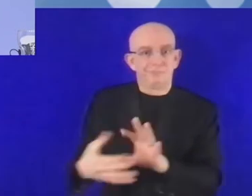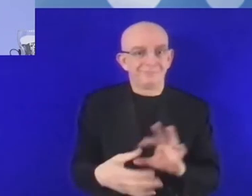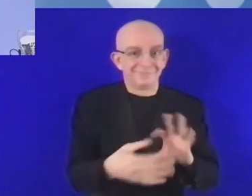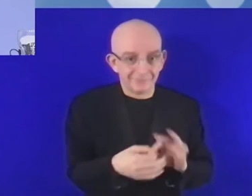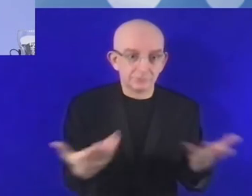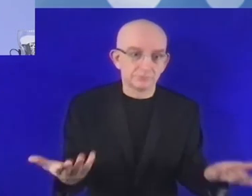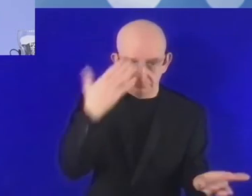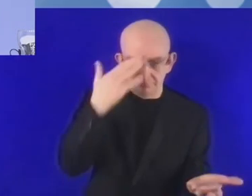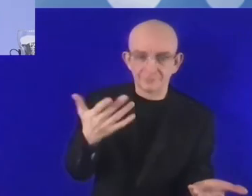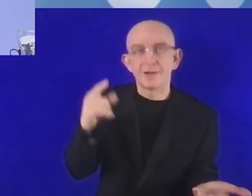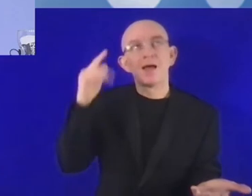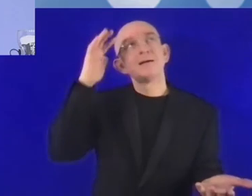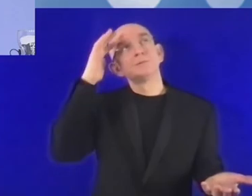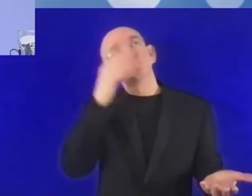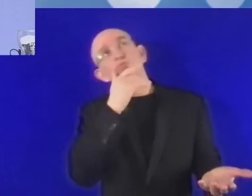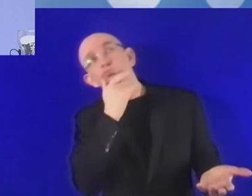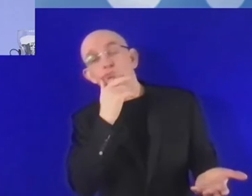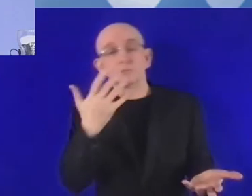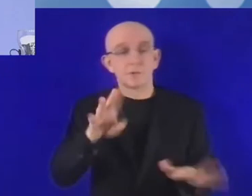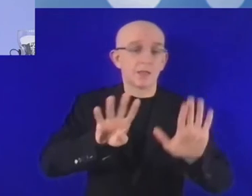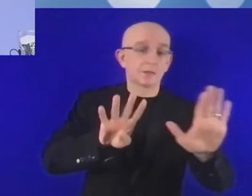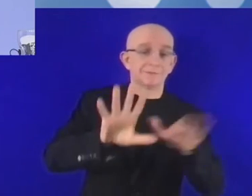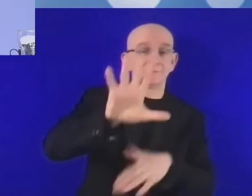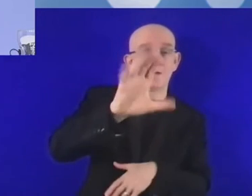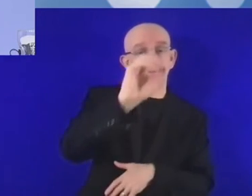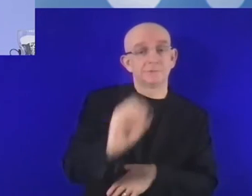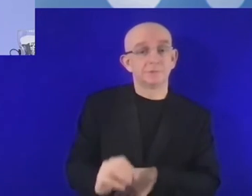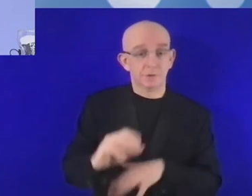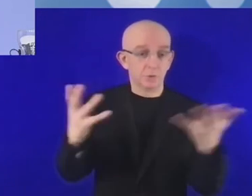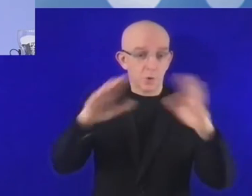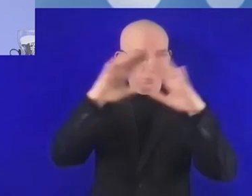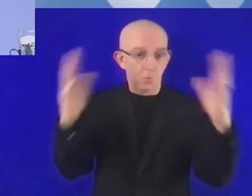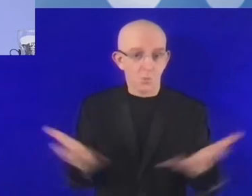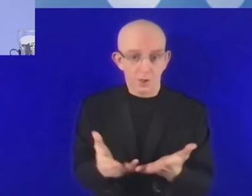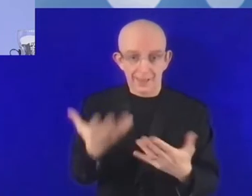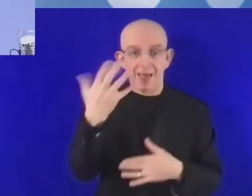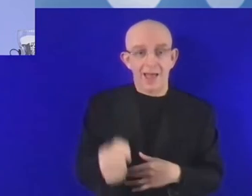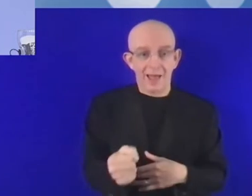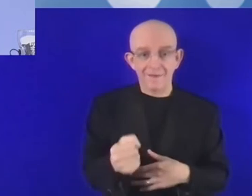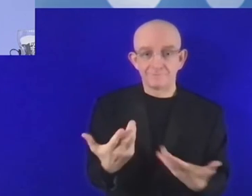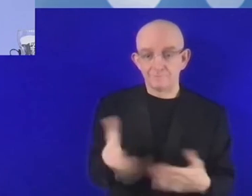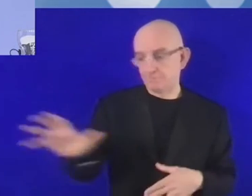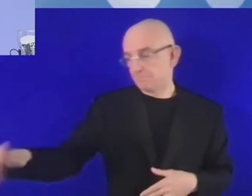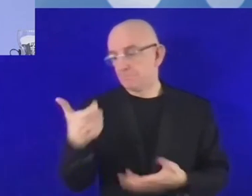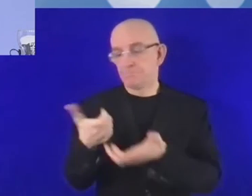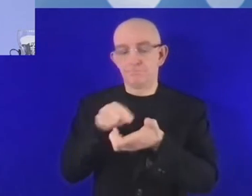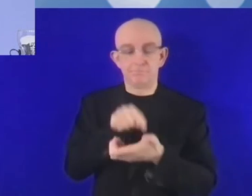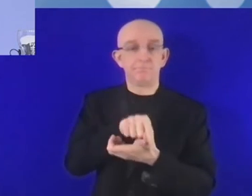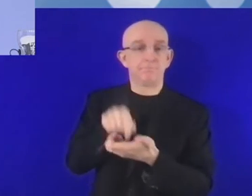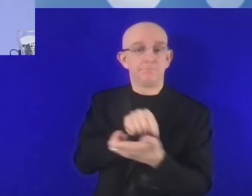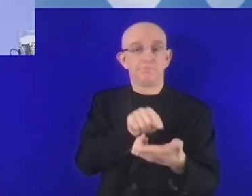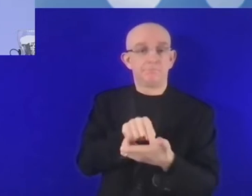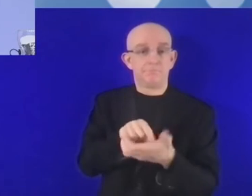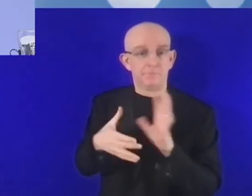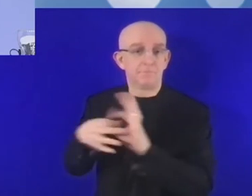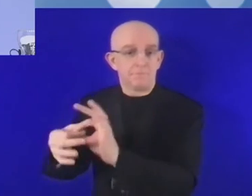network. But in practice, we still have, according to the latest report of ITU, 2.9 billion, almost